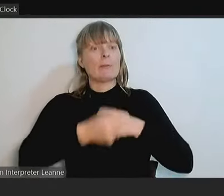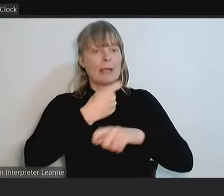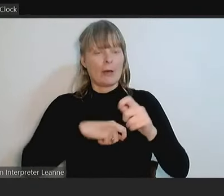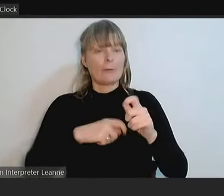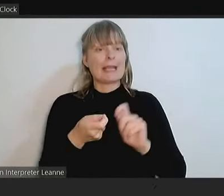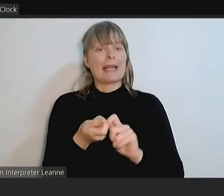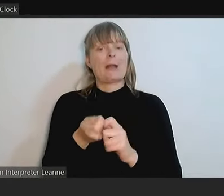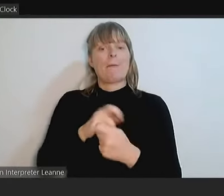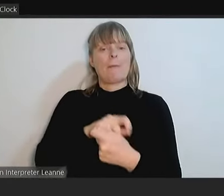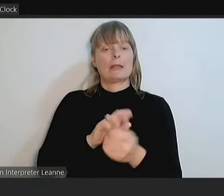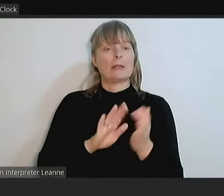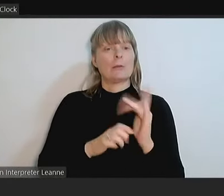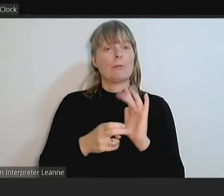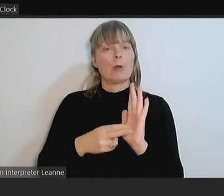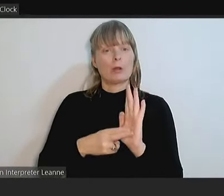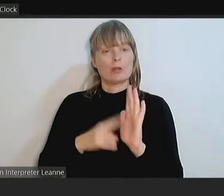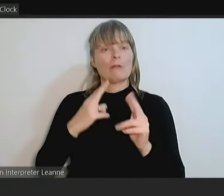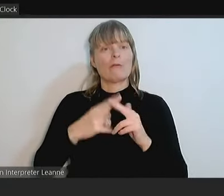you ordinarily would.